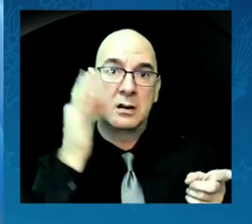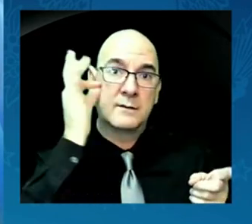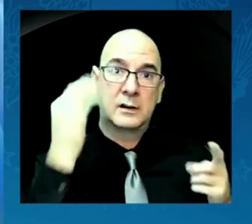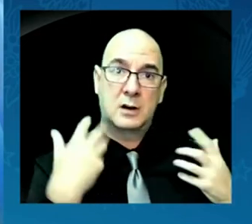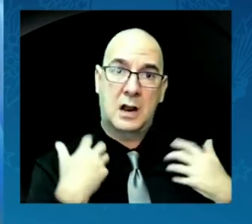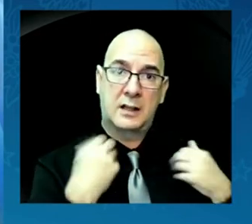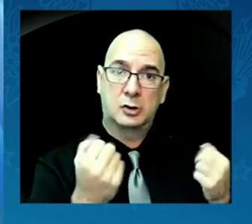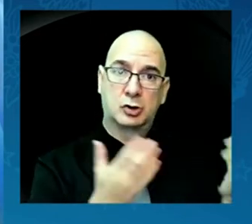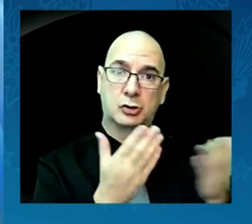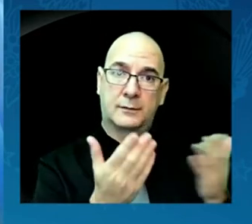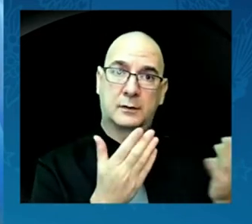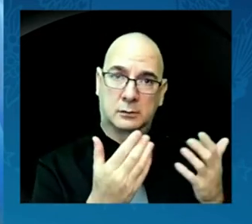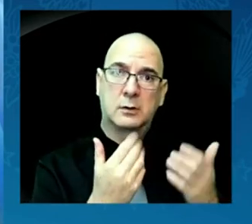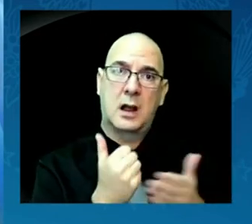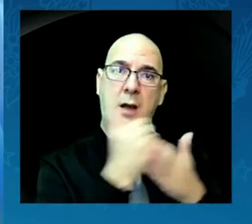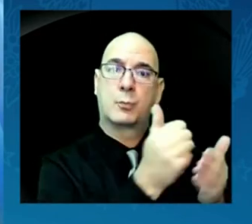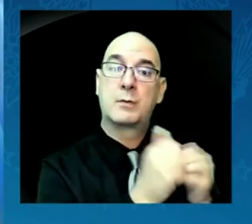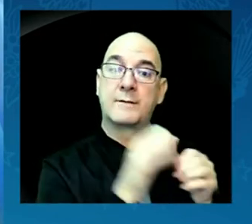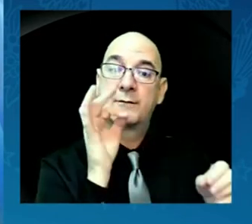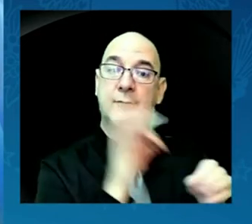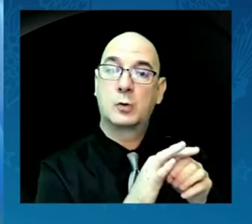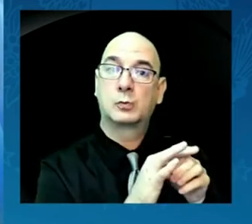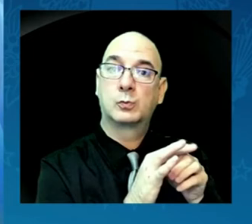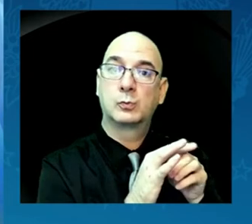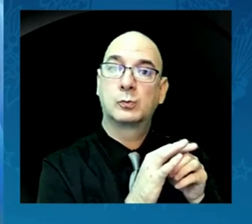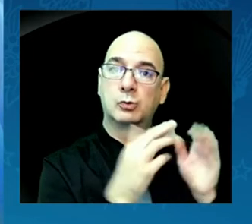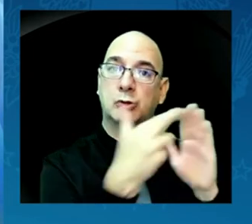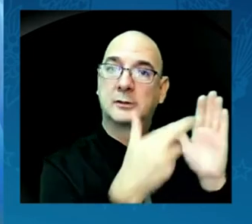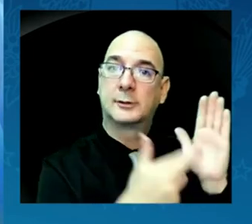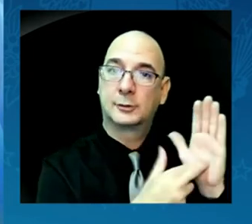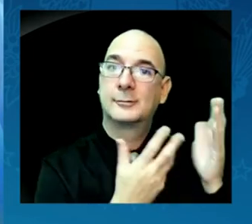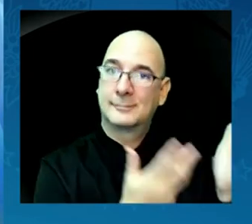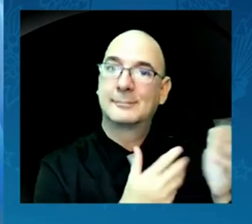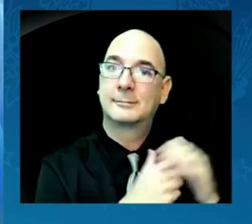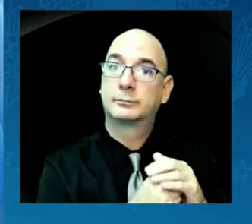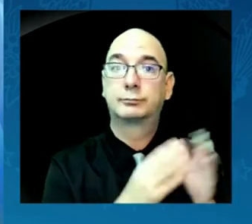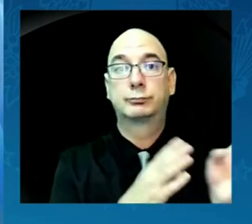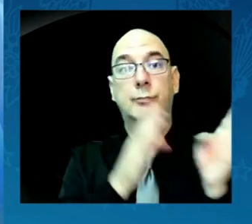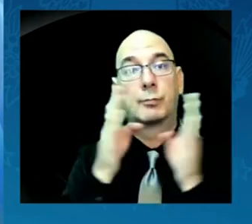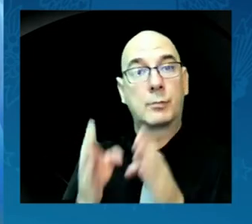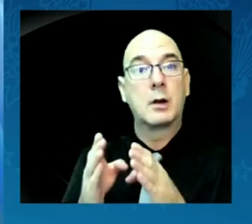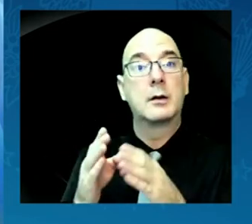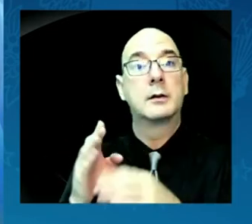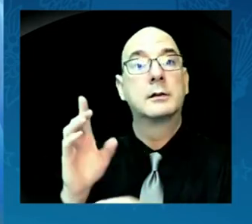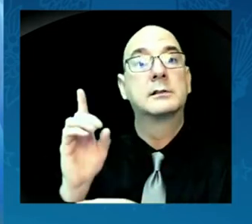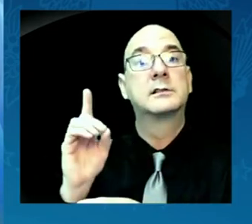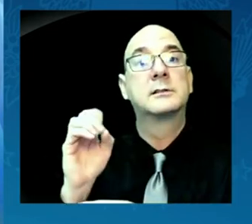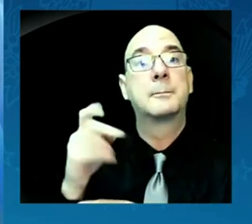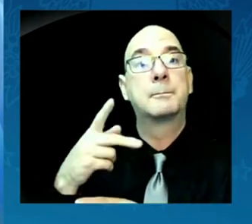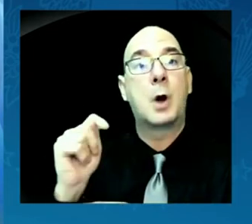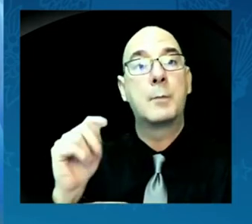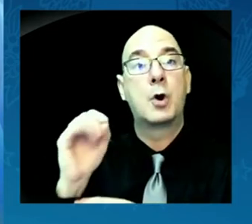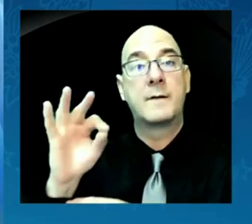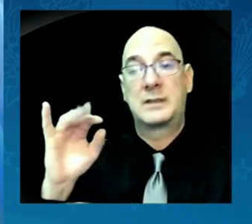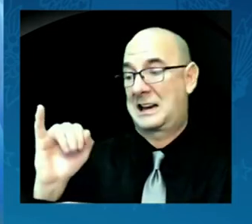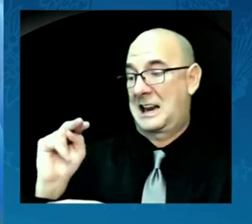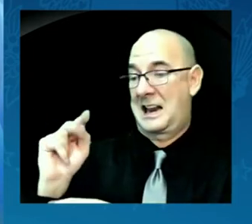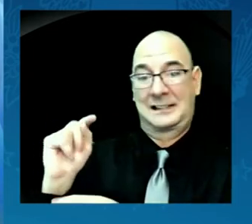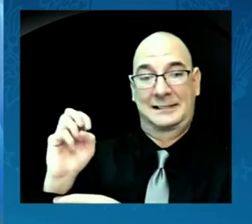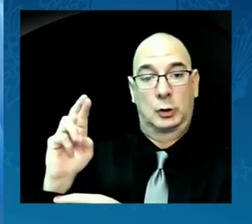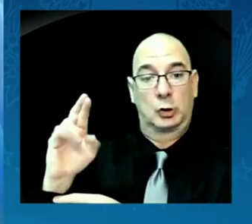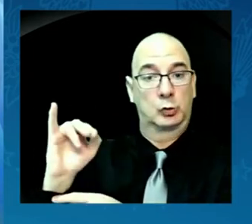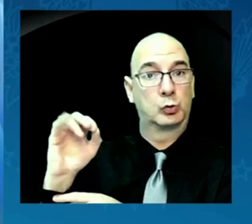voter registration. Our Department of Interior will facilitate voter registration at tribal colleges and